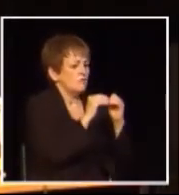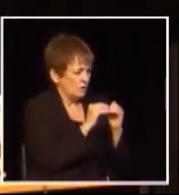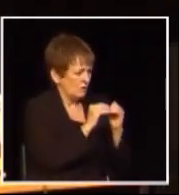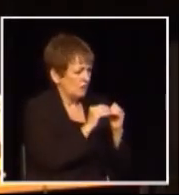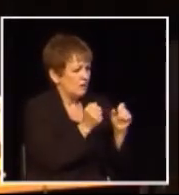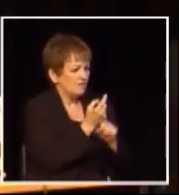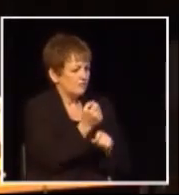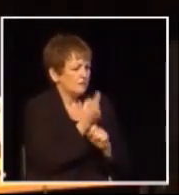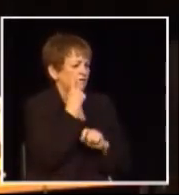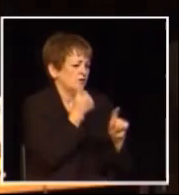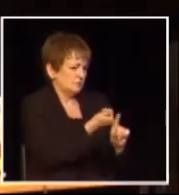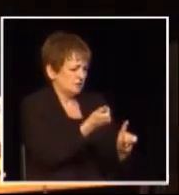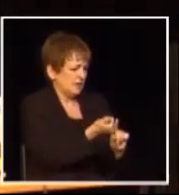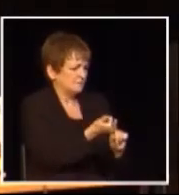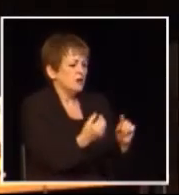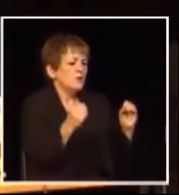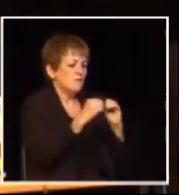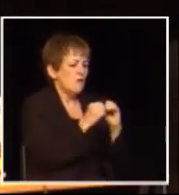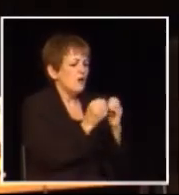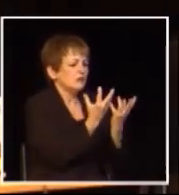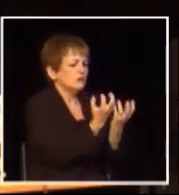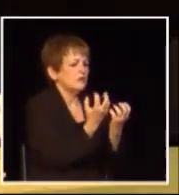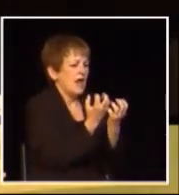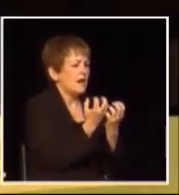dollars more per year and a little tax grab for themselves